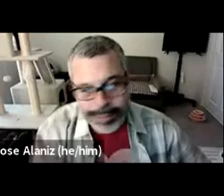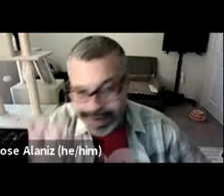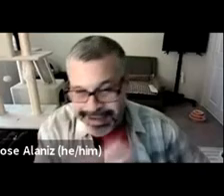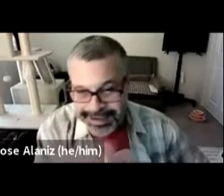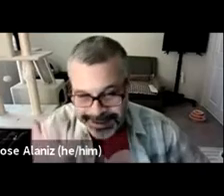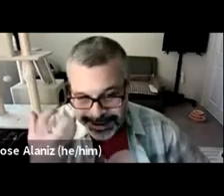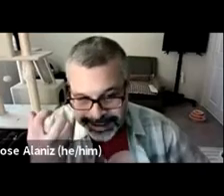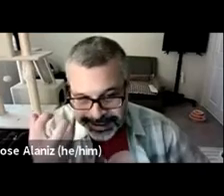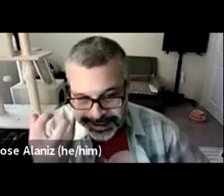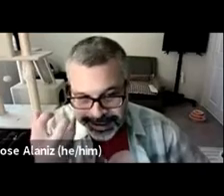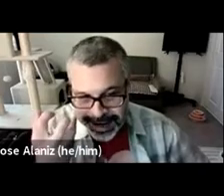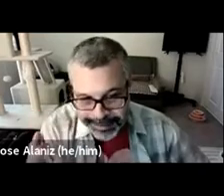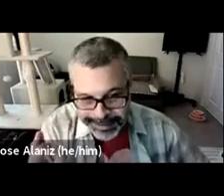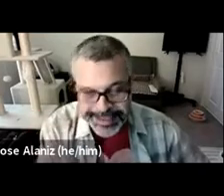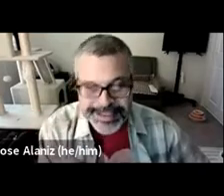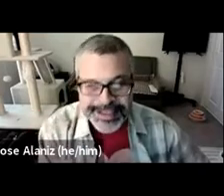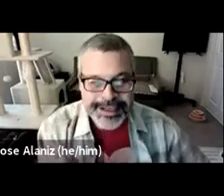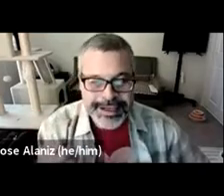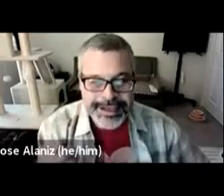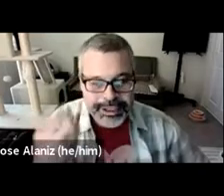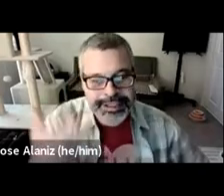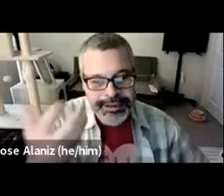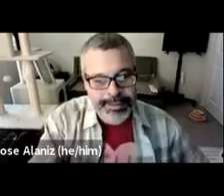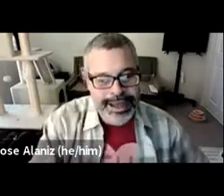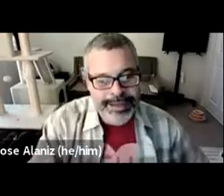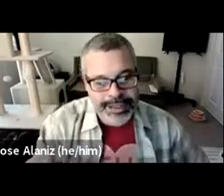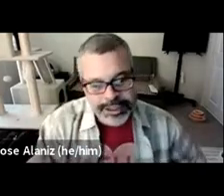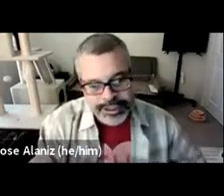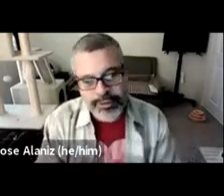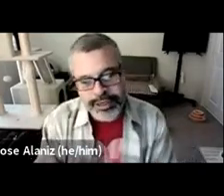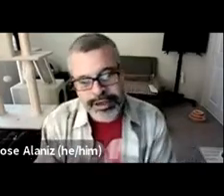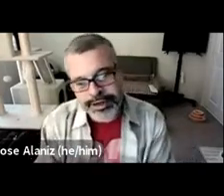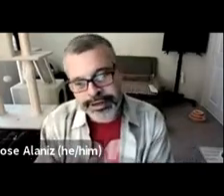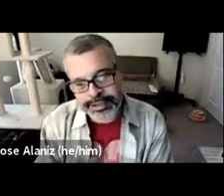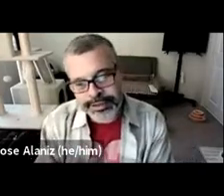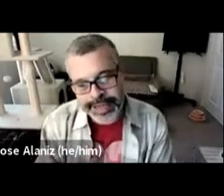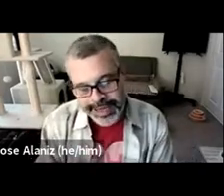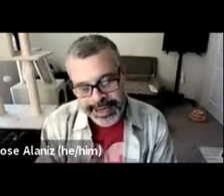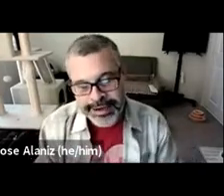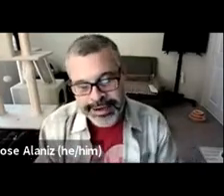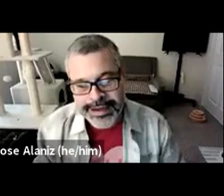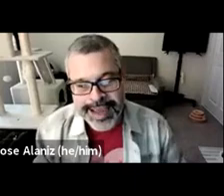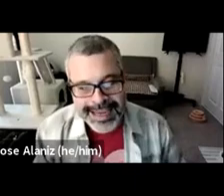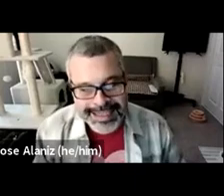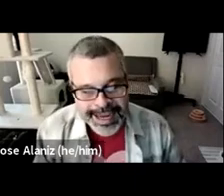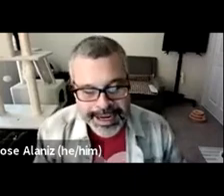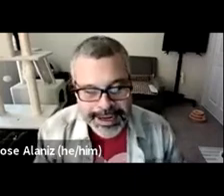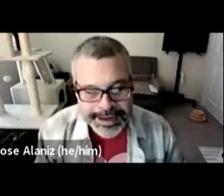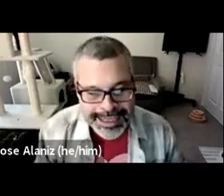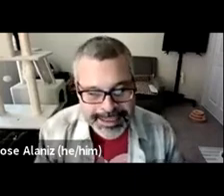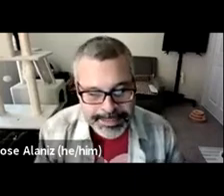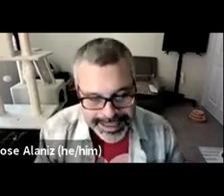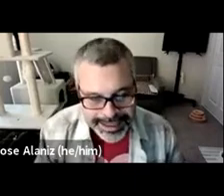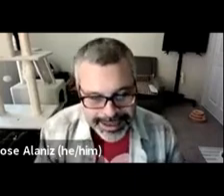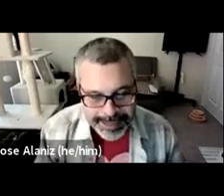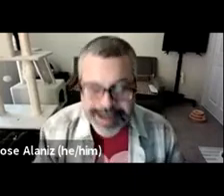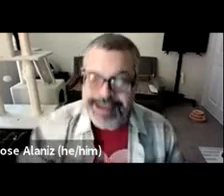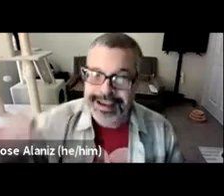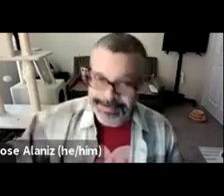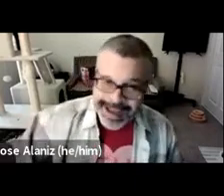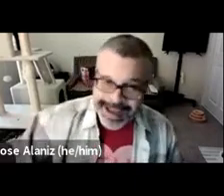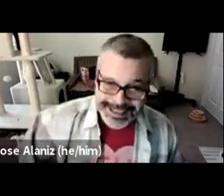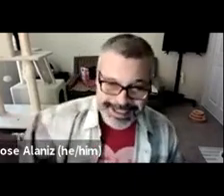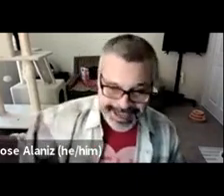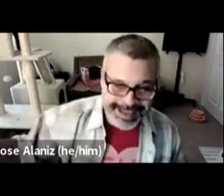her blank, uh, irises, uh, she is still blind, but she is holding on her, to her cane as a, uh, as a billy club.